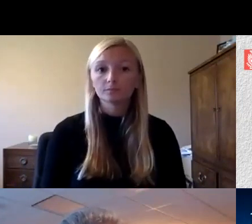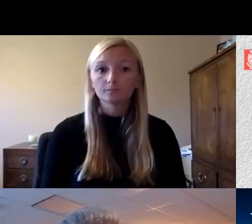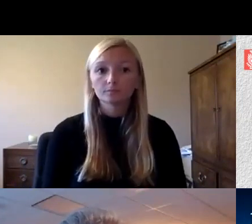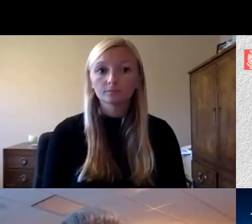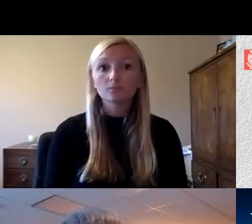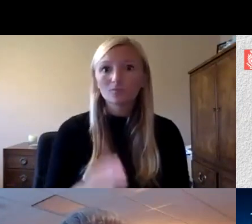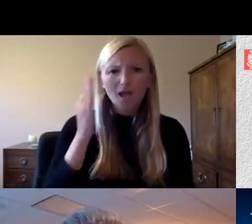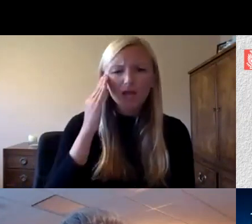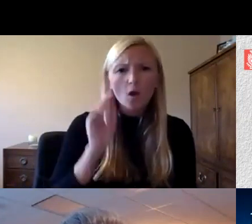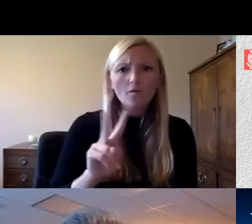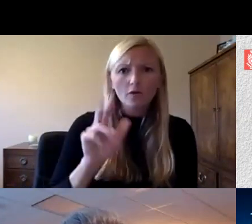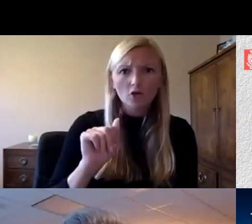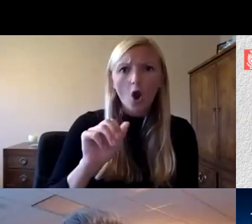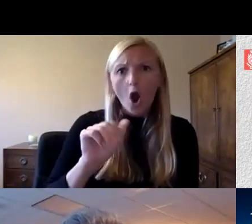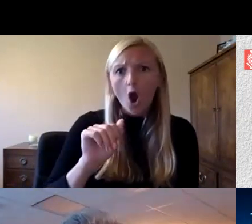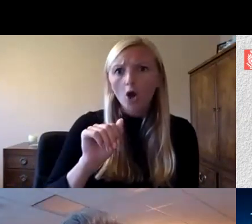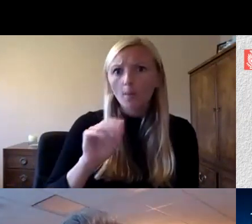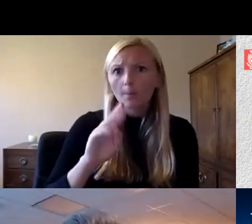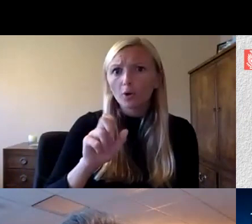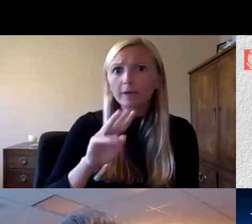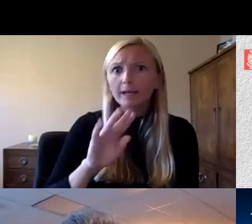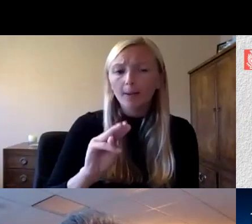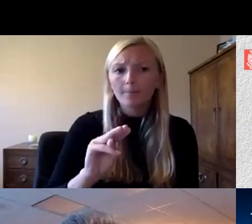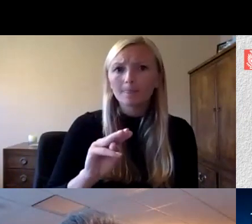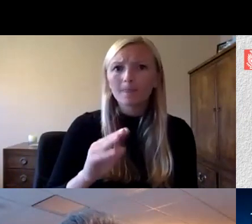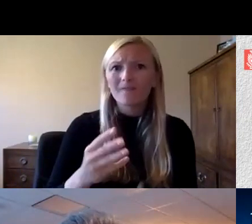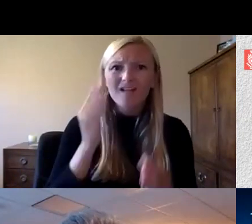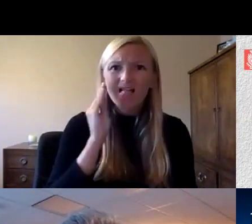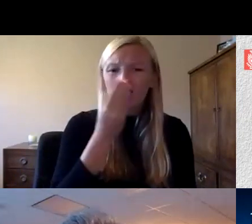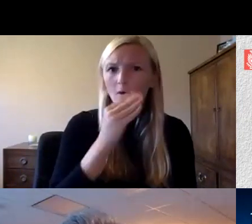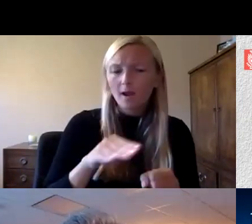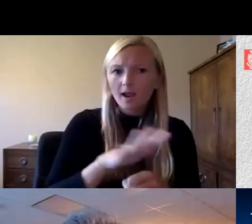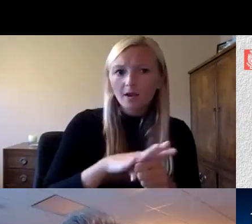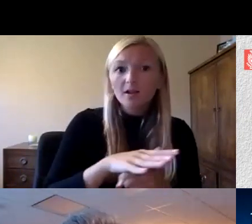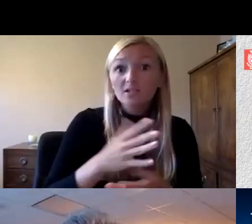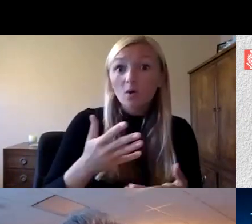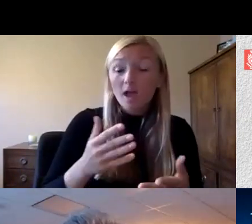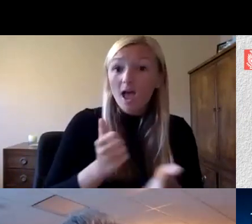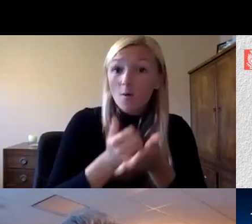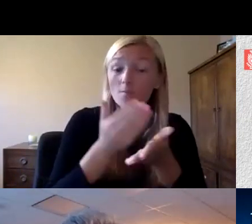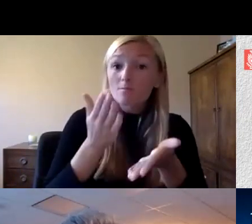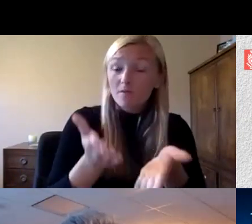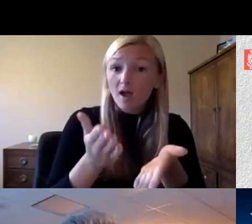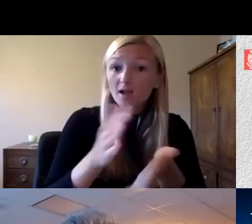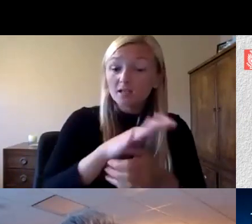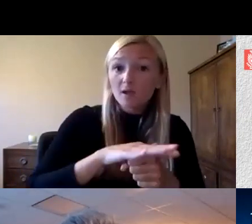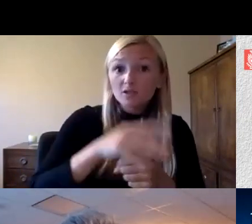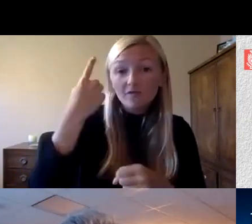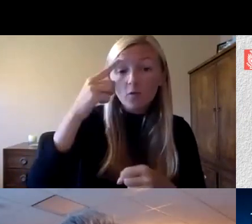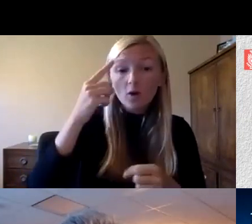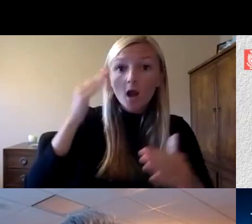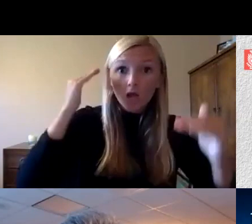arboretum here in virginia has actually um offered some some additional space for adult learning so that's potential too for additional